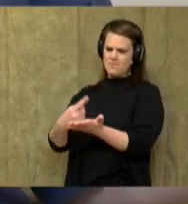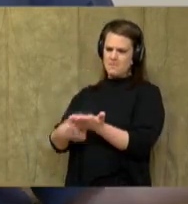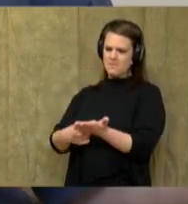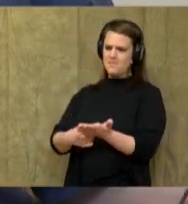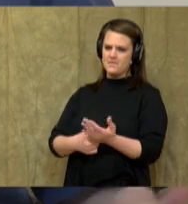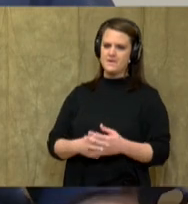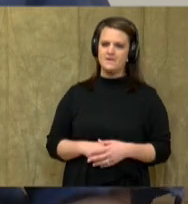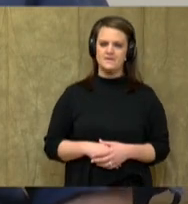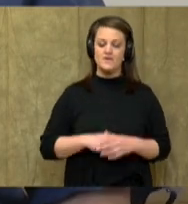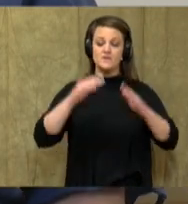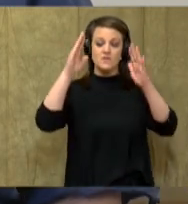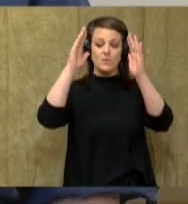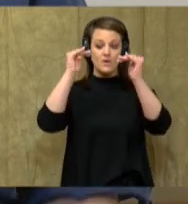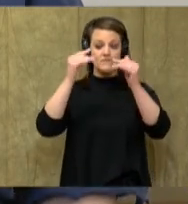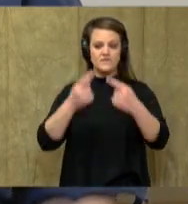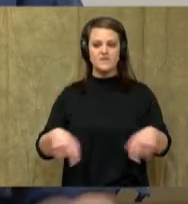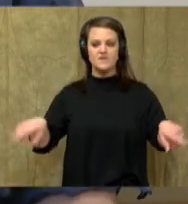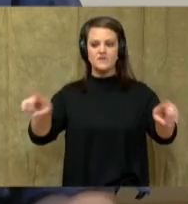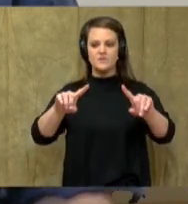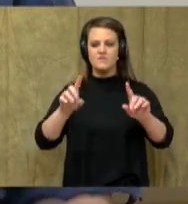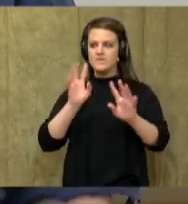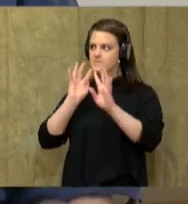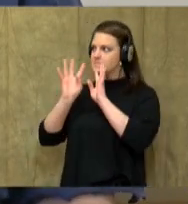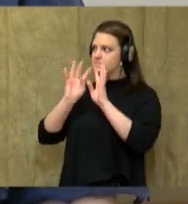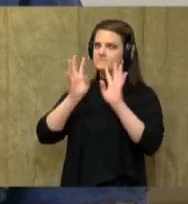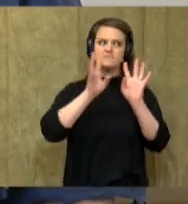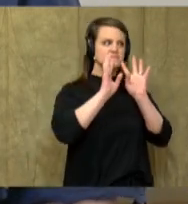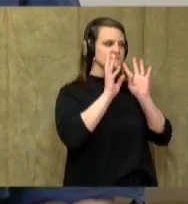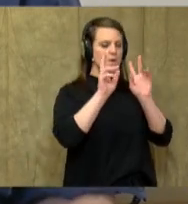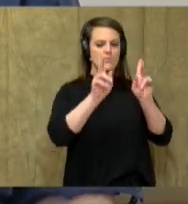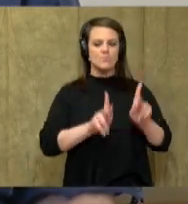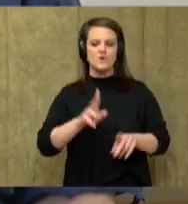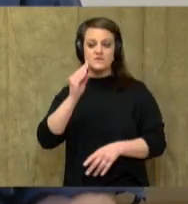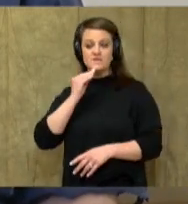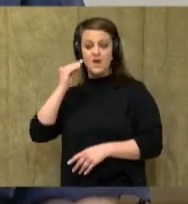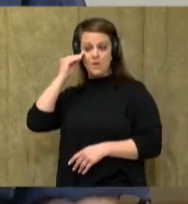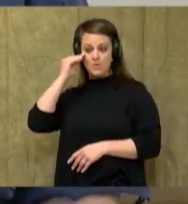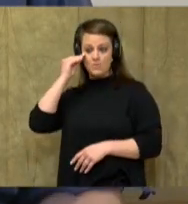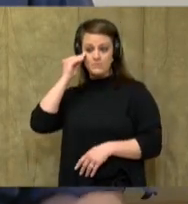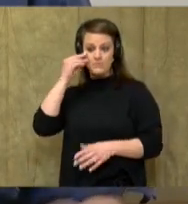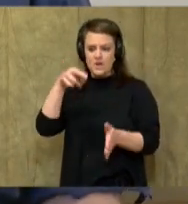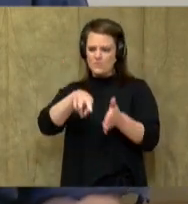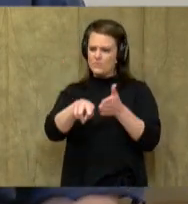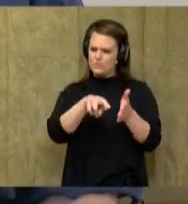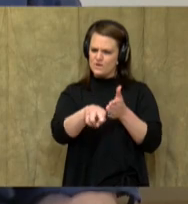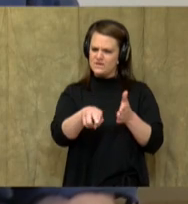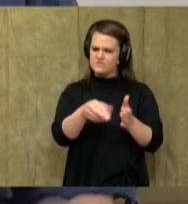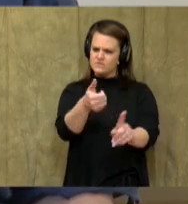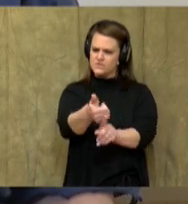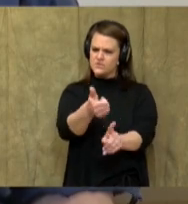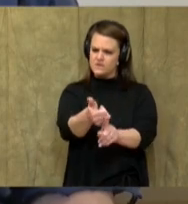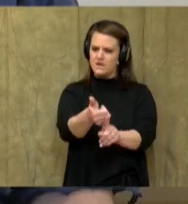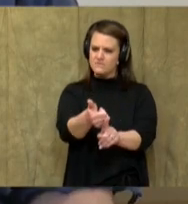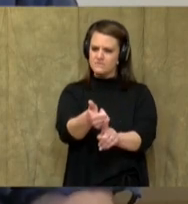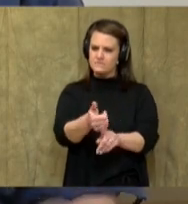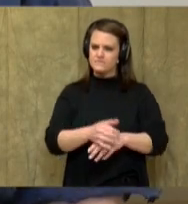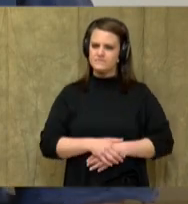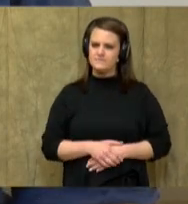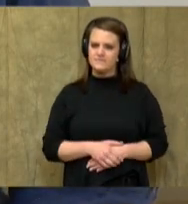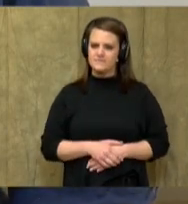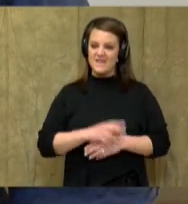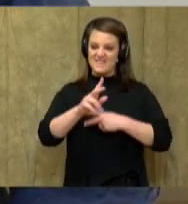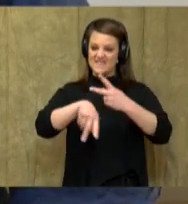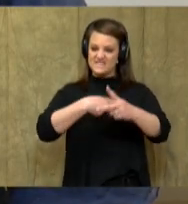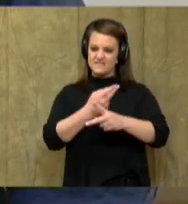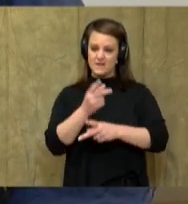Hopefully, you've had a few minutes to talk to someone or do your own research to find out that the type